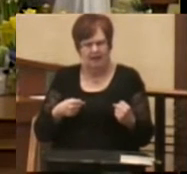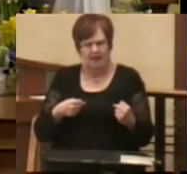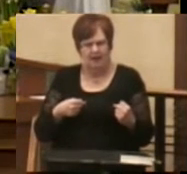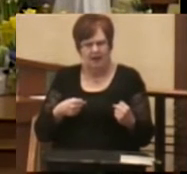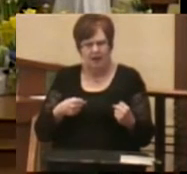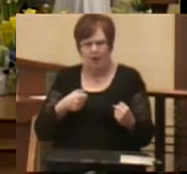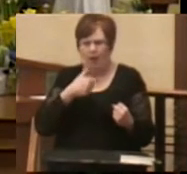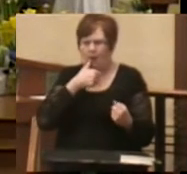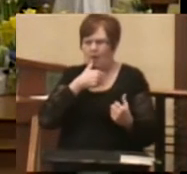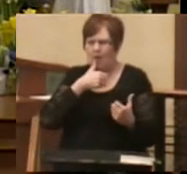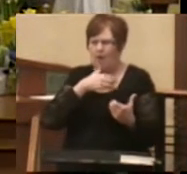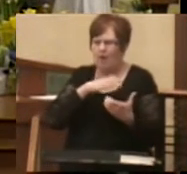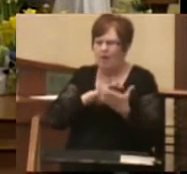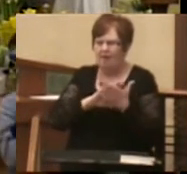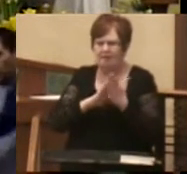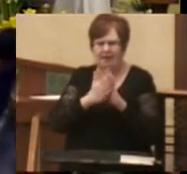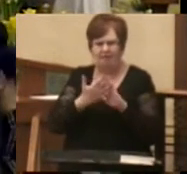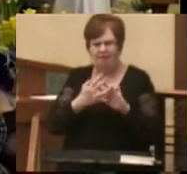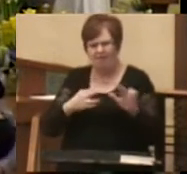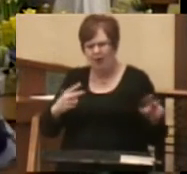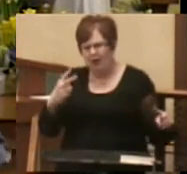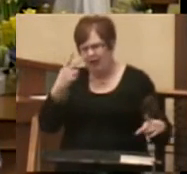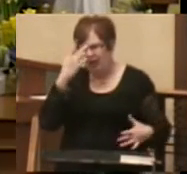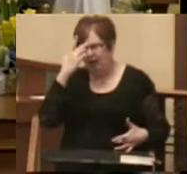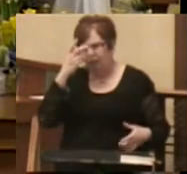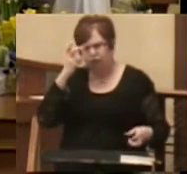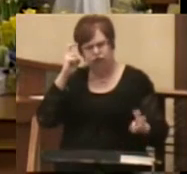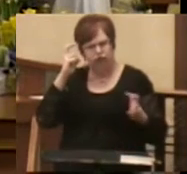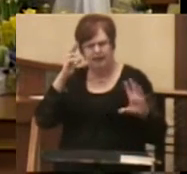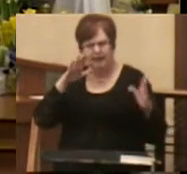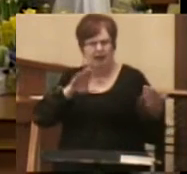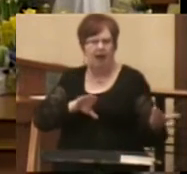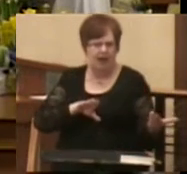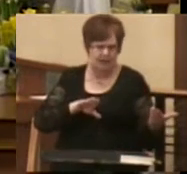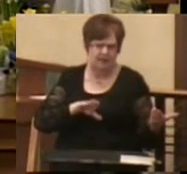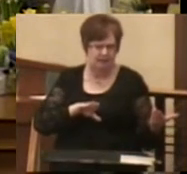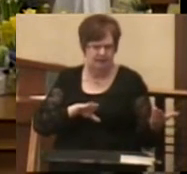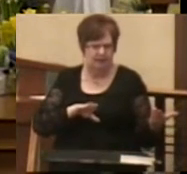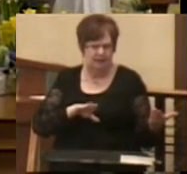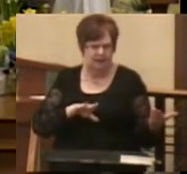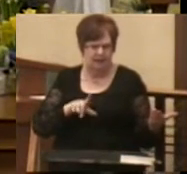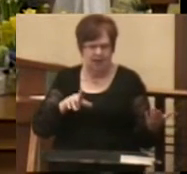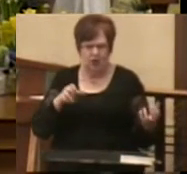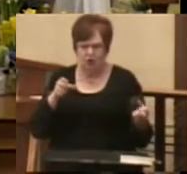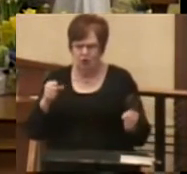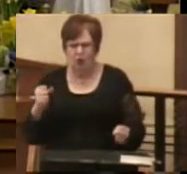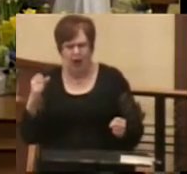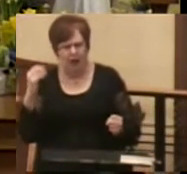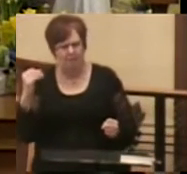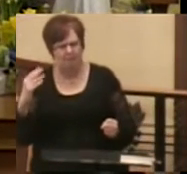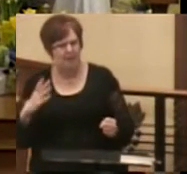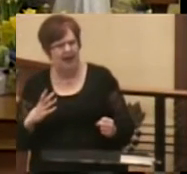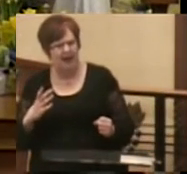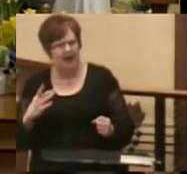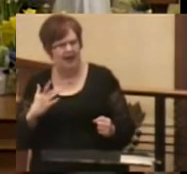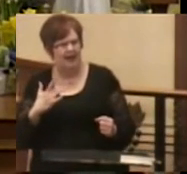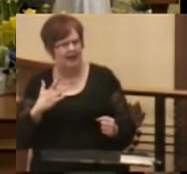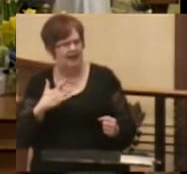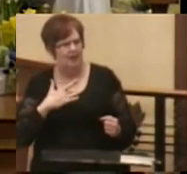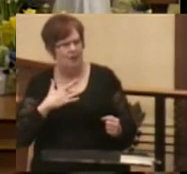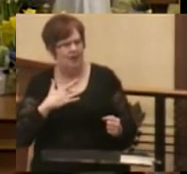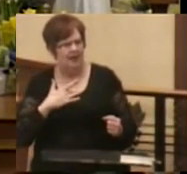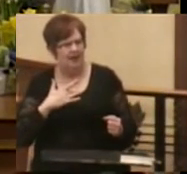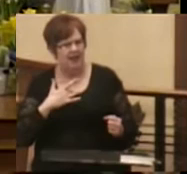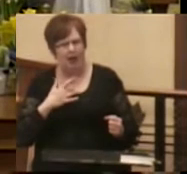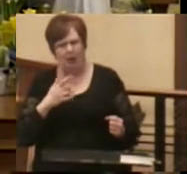gravely ill and suddenly died, leaving this strong man with a blonde, wide